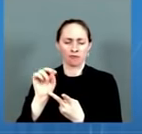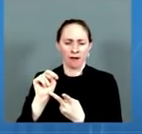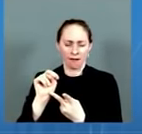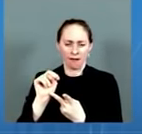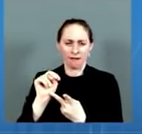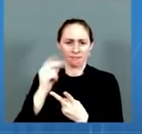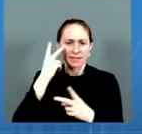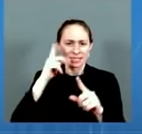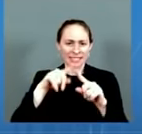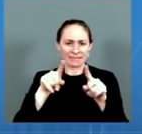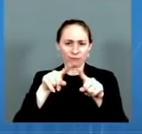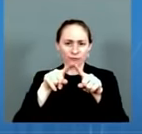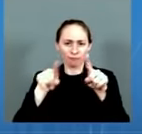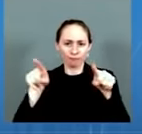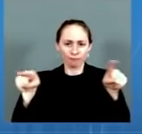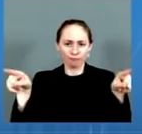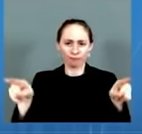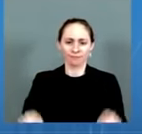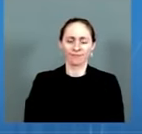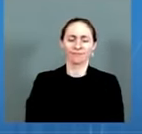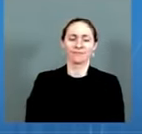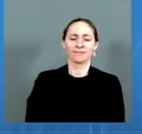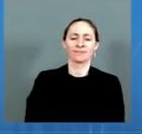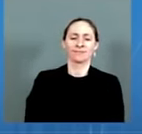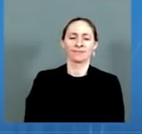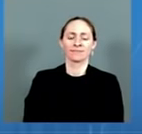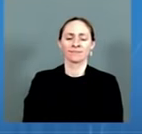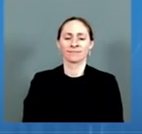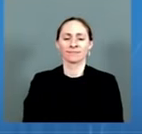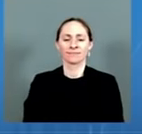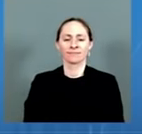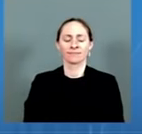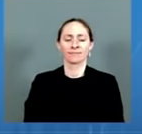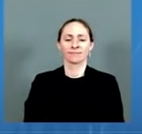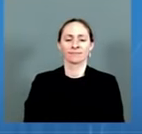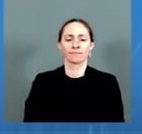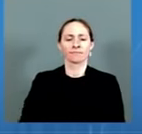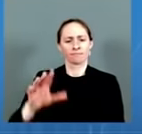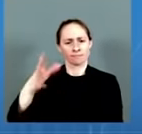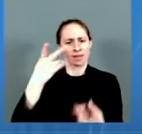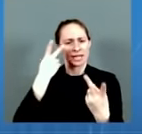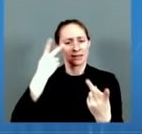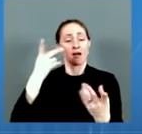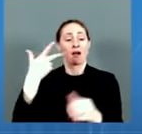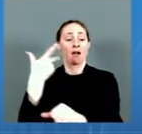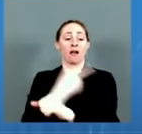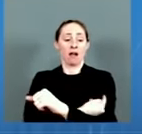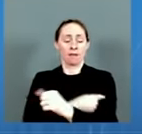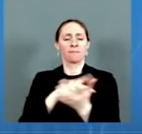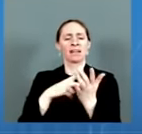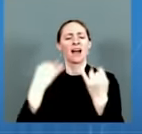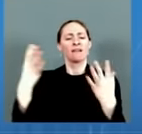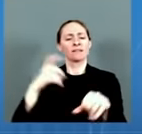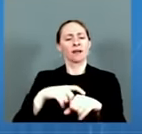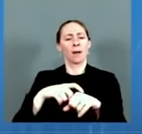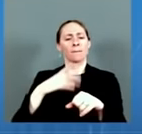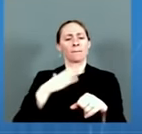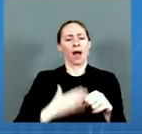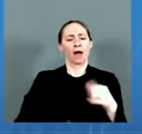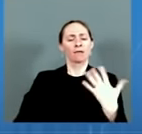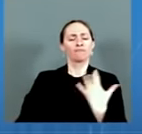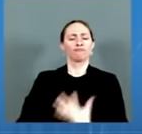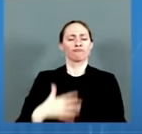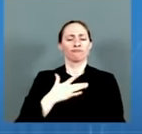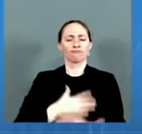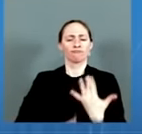get the booster, which is in the red circles for Omicron, it increases to 75